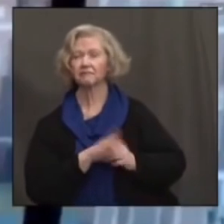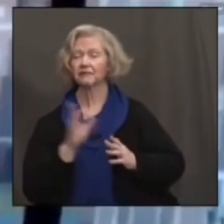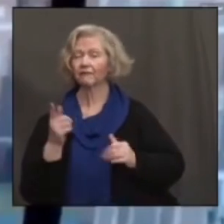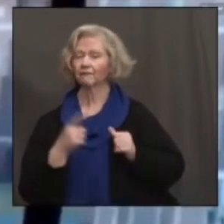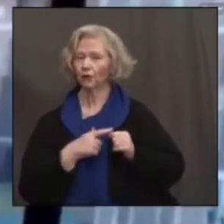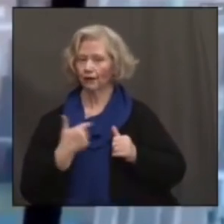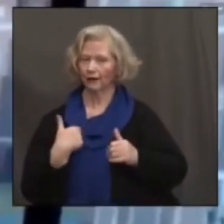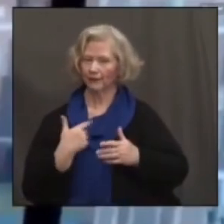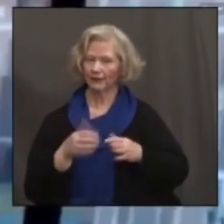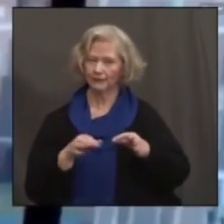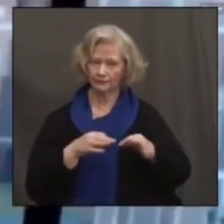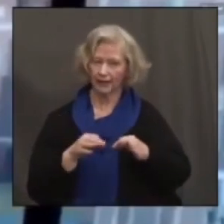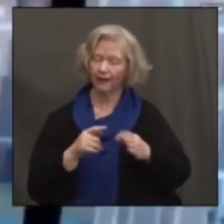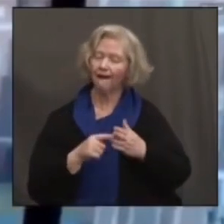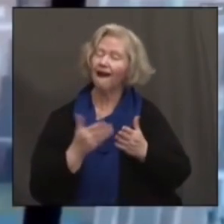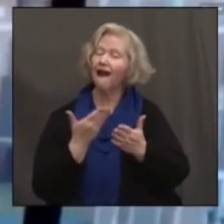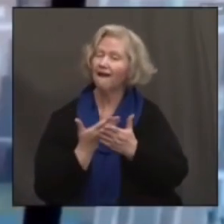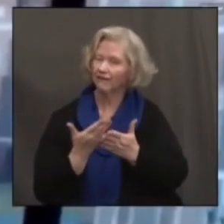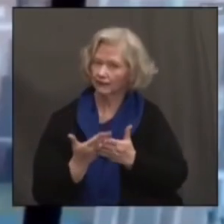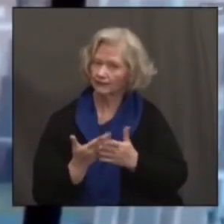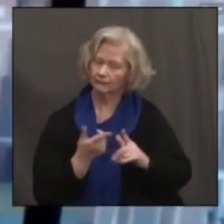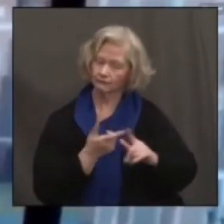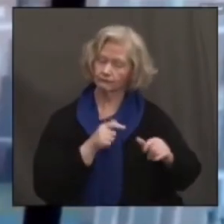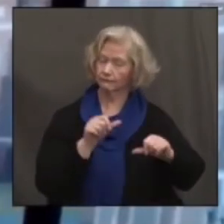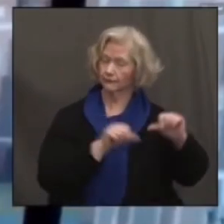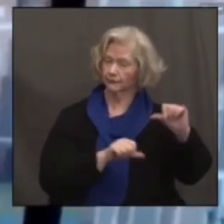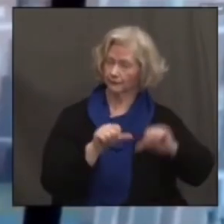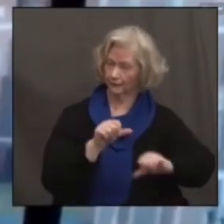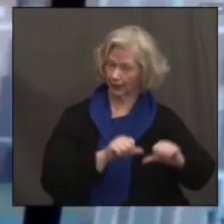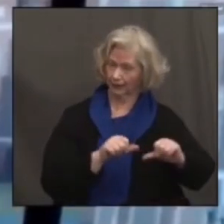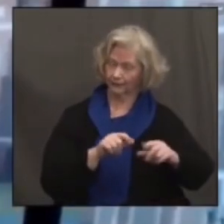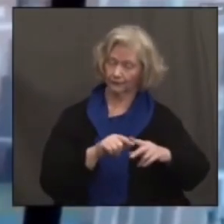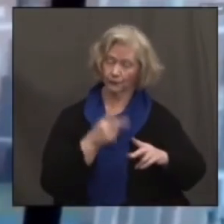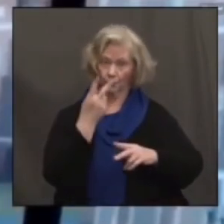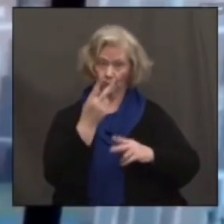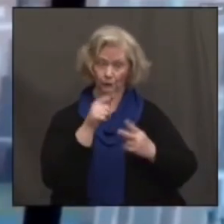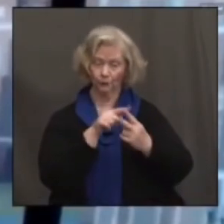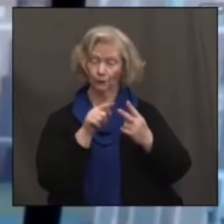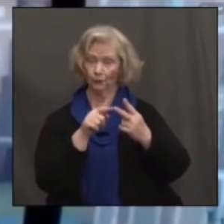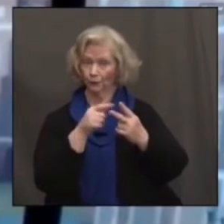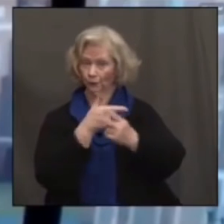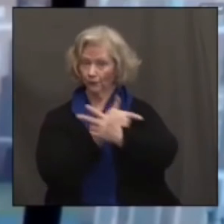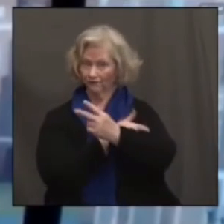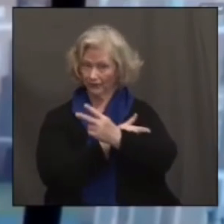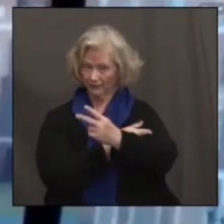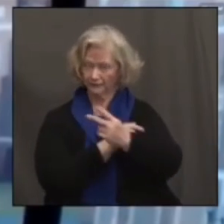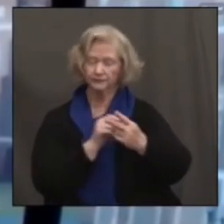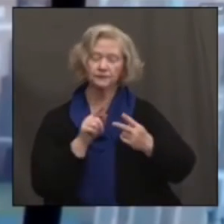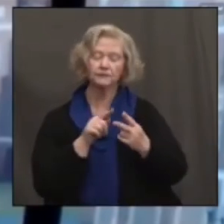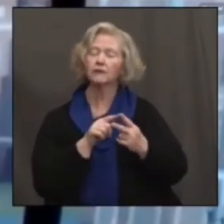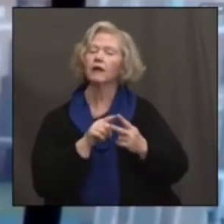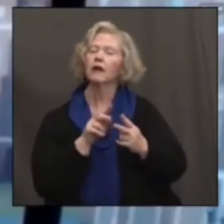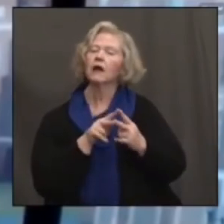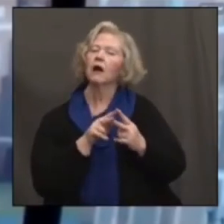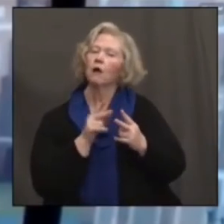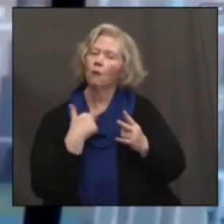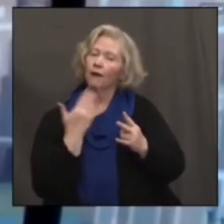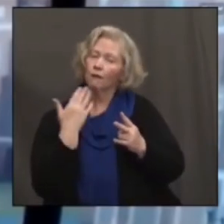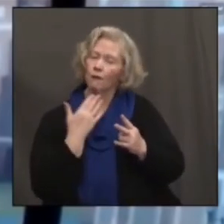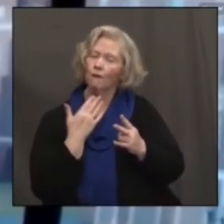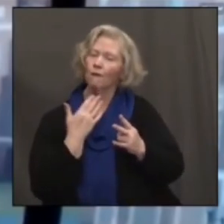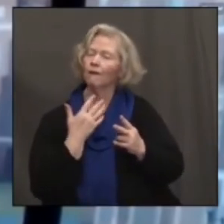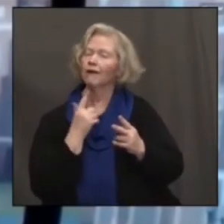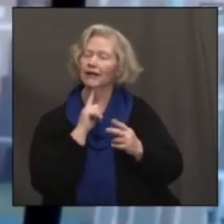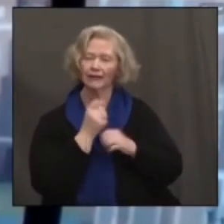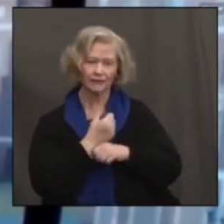start out with the evidence and the science and what we know about these three vaccines. We know that these vaccines are all safe